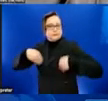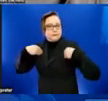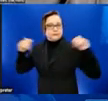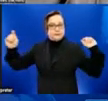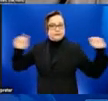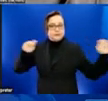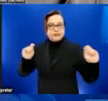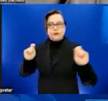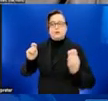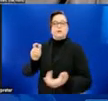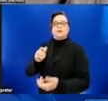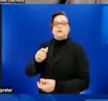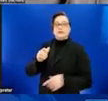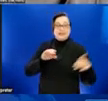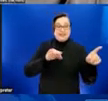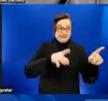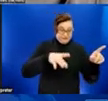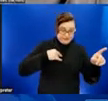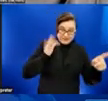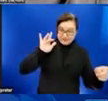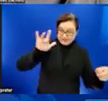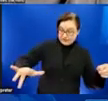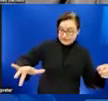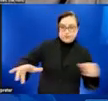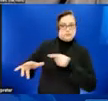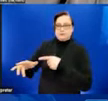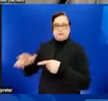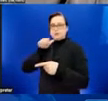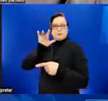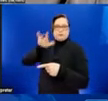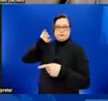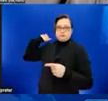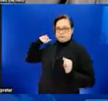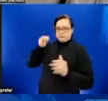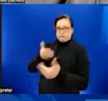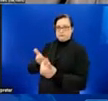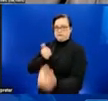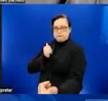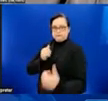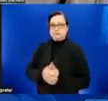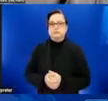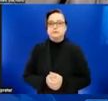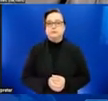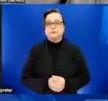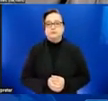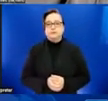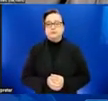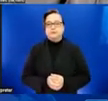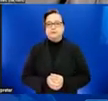getting vaccinated if you are at high risk for being exposed or if you were exposed. Next slide.